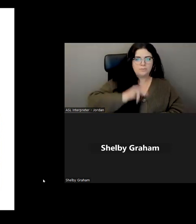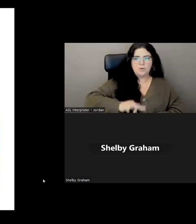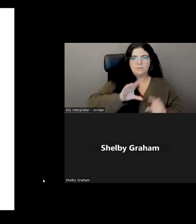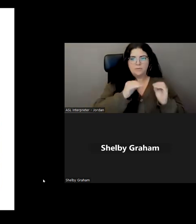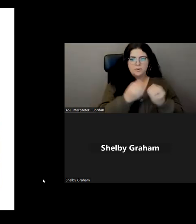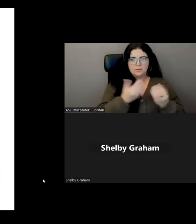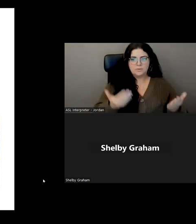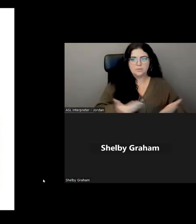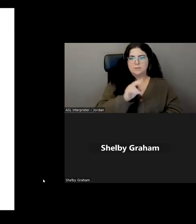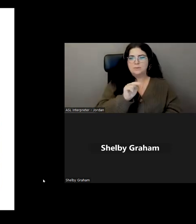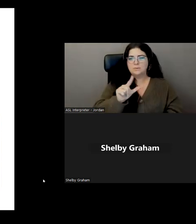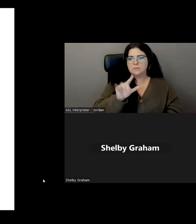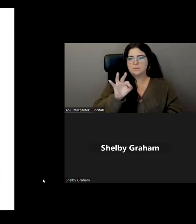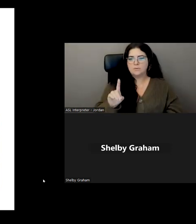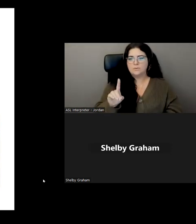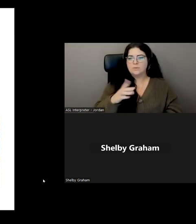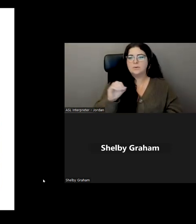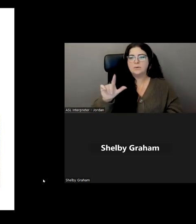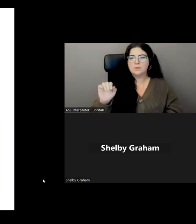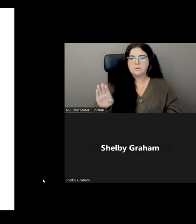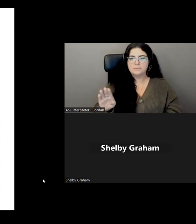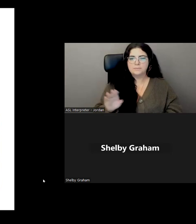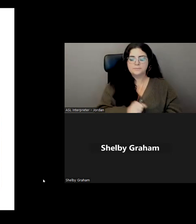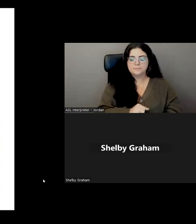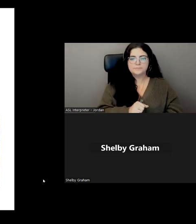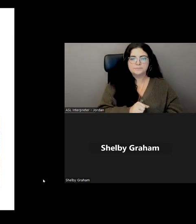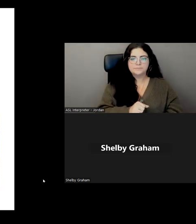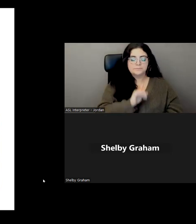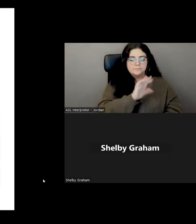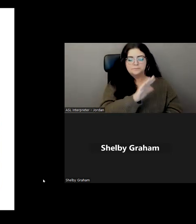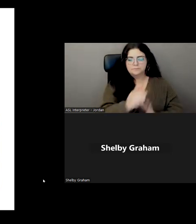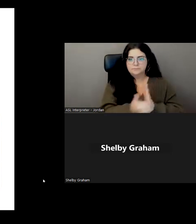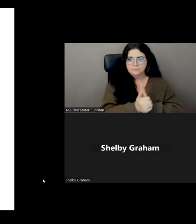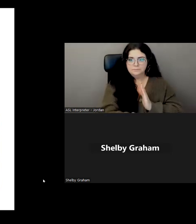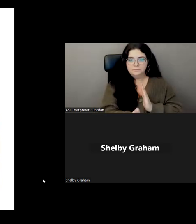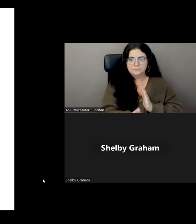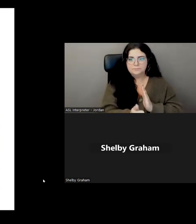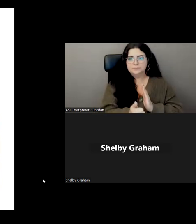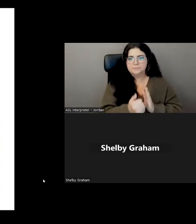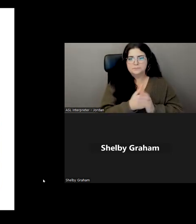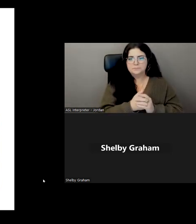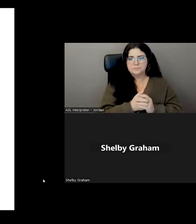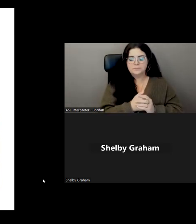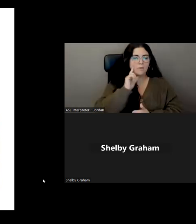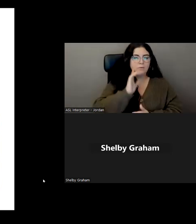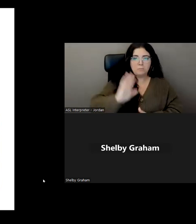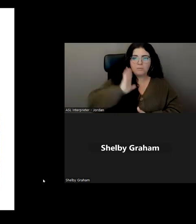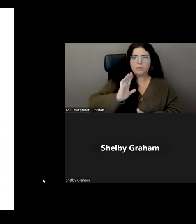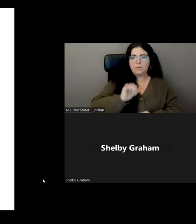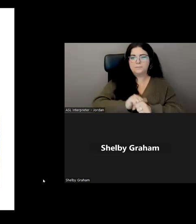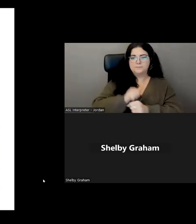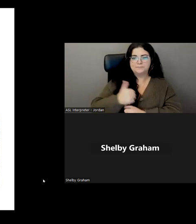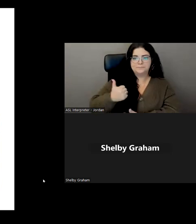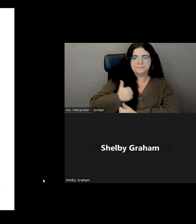in Newfoundland and Labrador. And she credits building her skill set through her early military career while